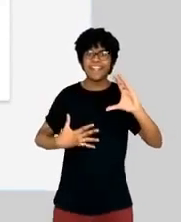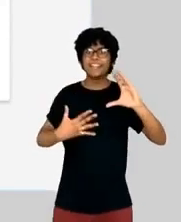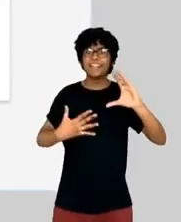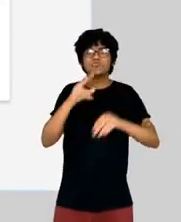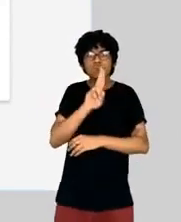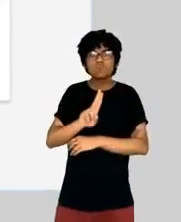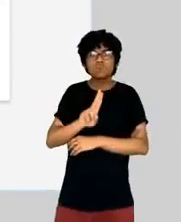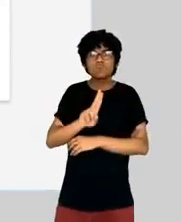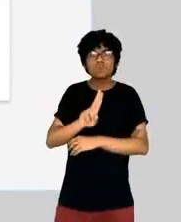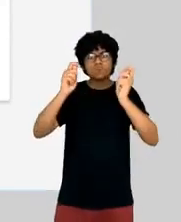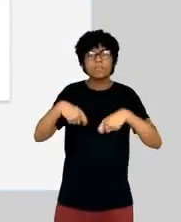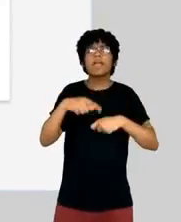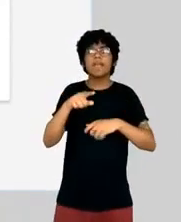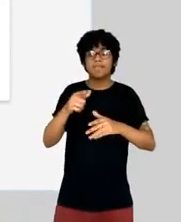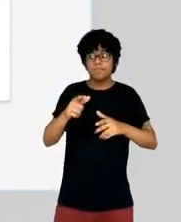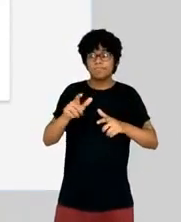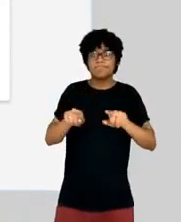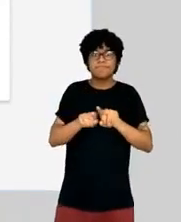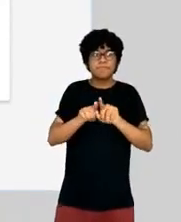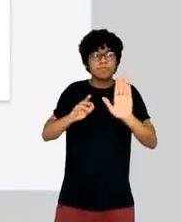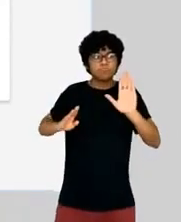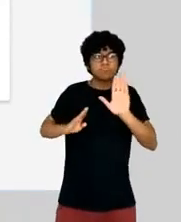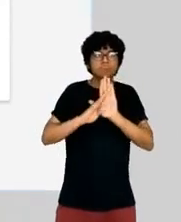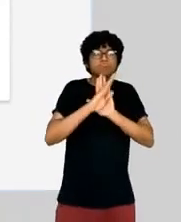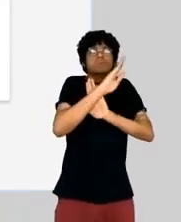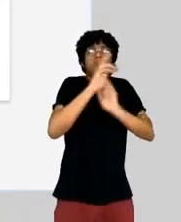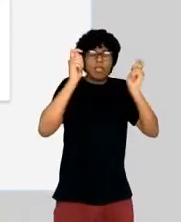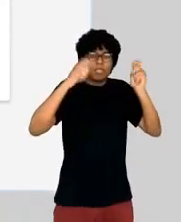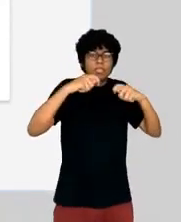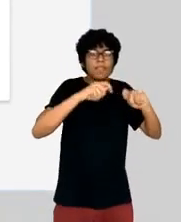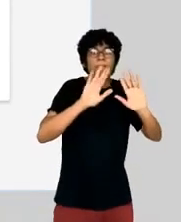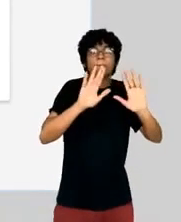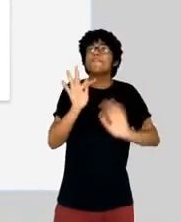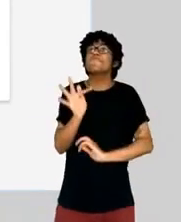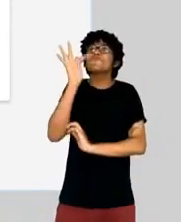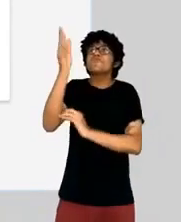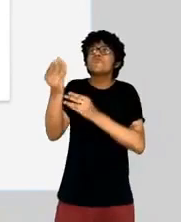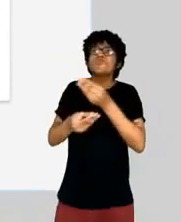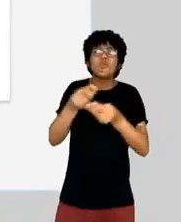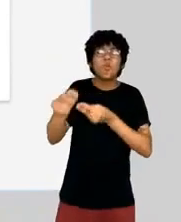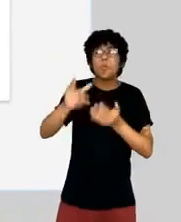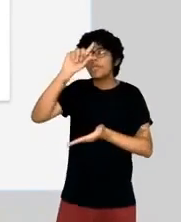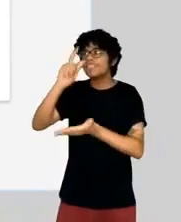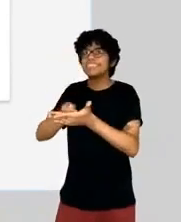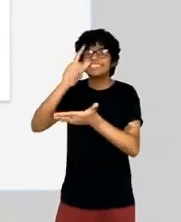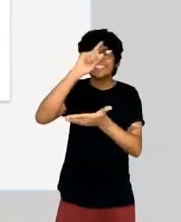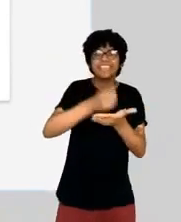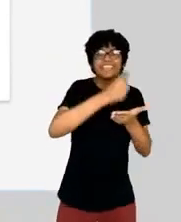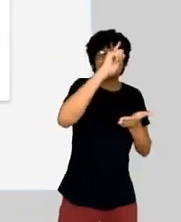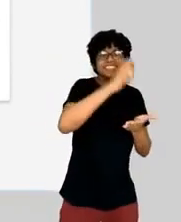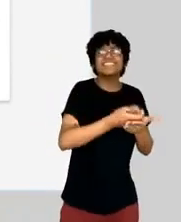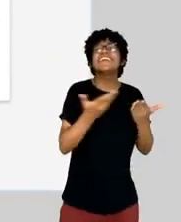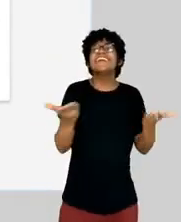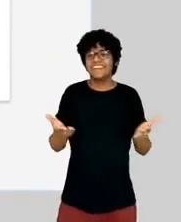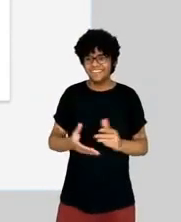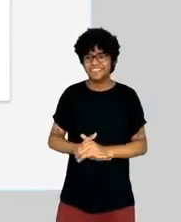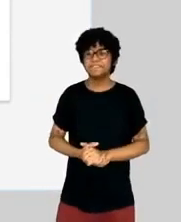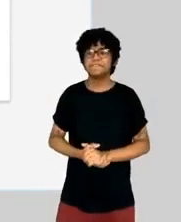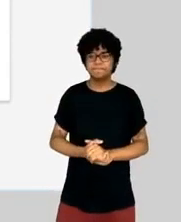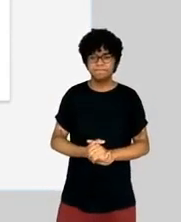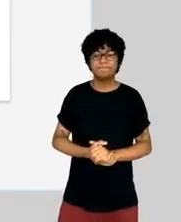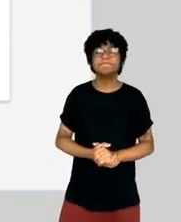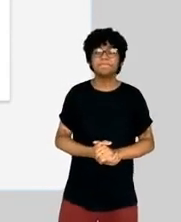future directions we could take. For instance, we know user annotation is important. Tagging important documents, commenting,